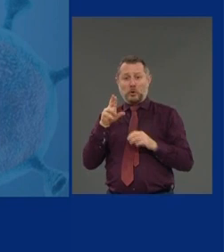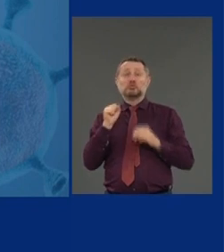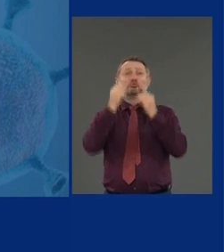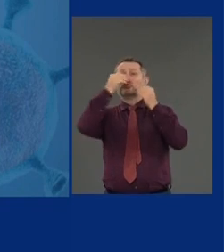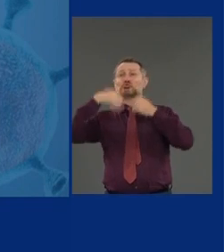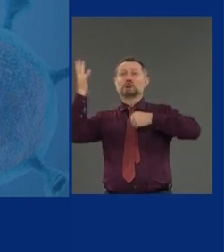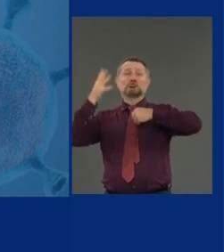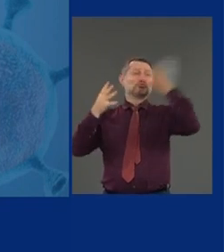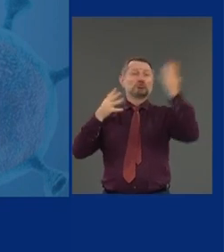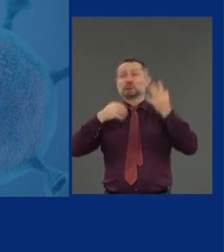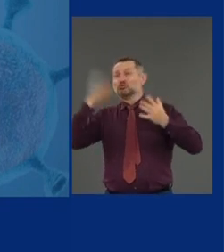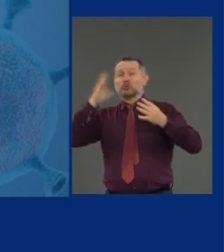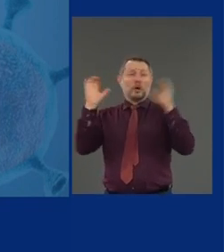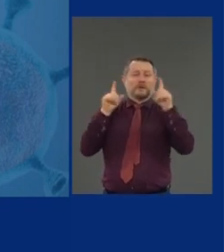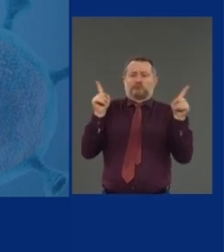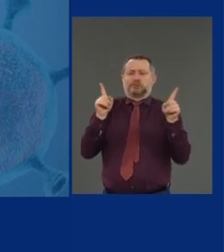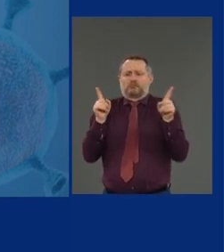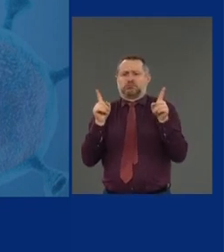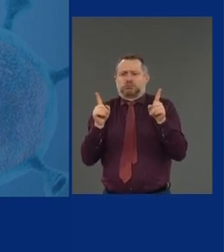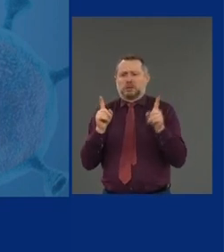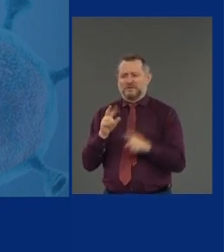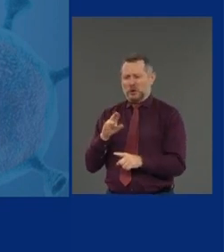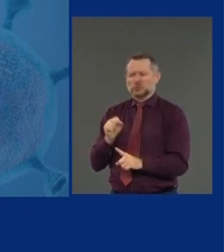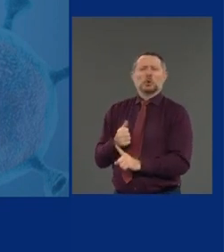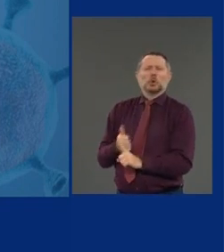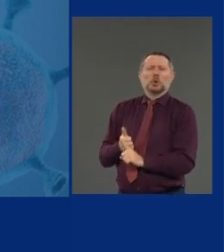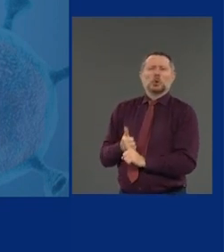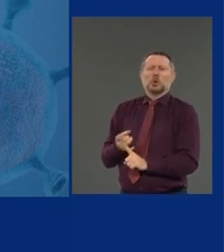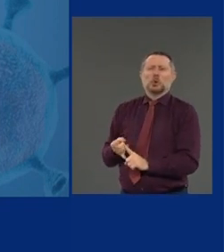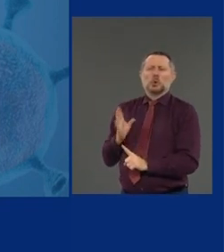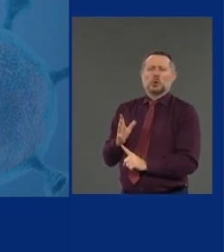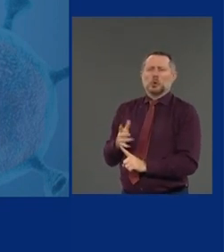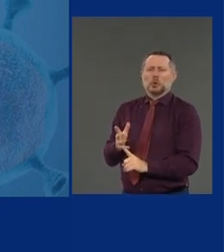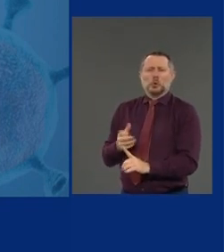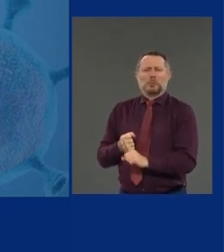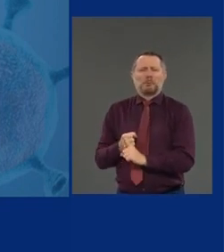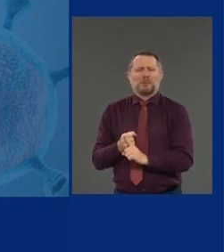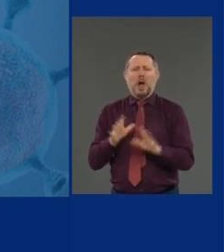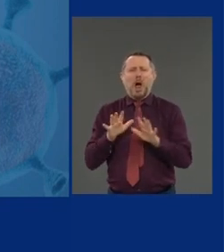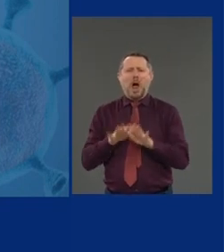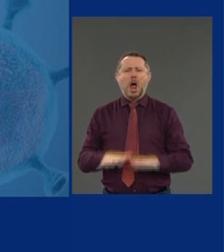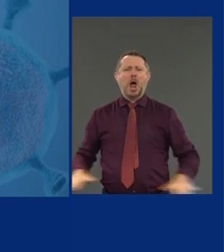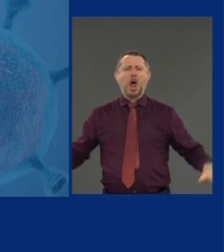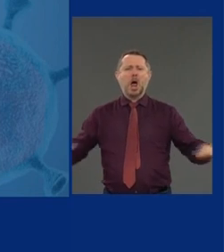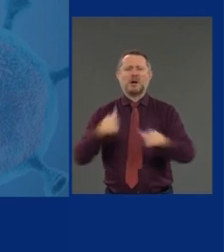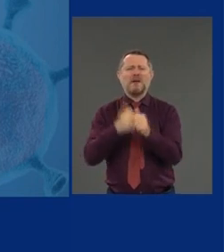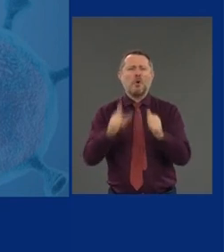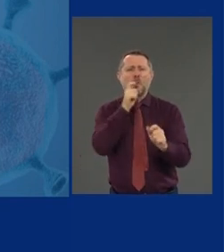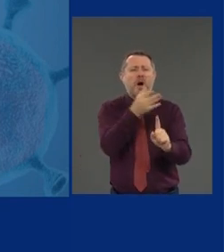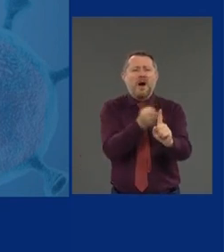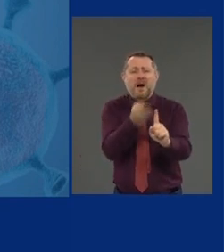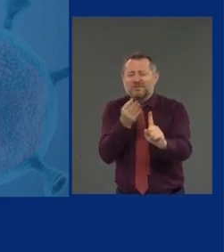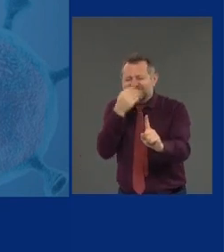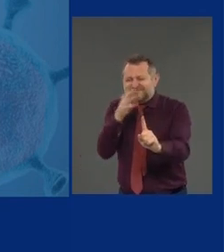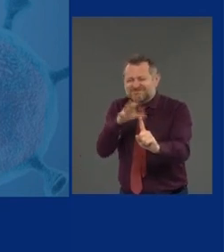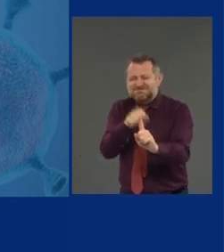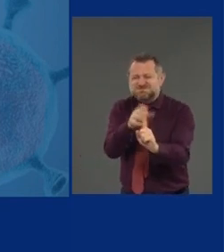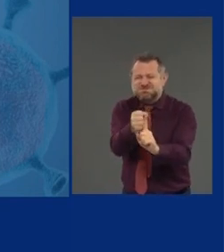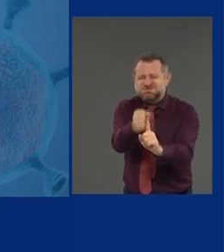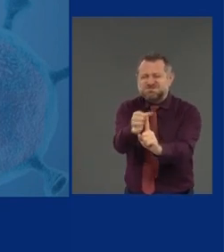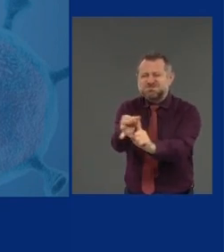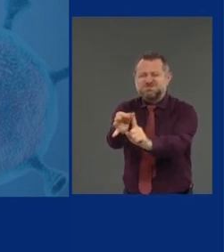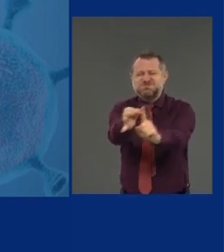The virus is a virus, and it spreads wherever it can. It's a pure opportunist. But you can